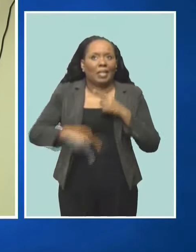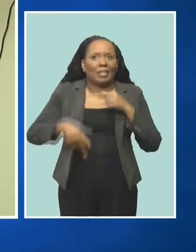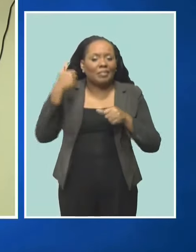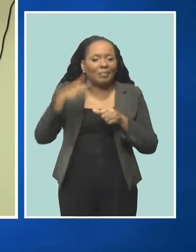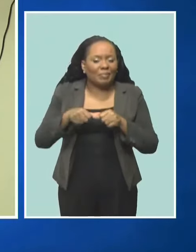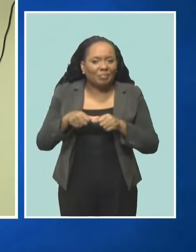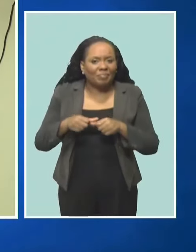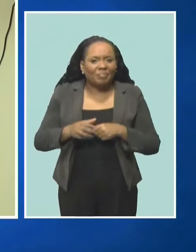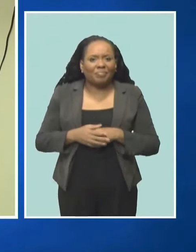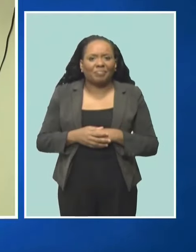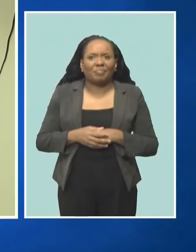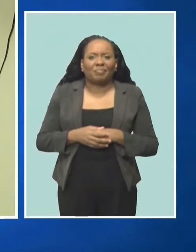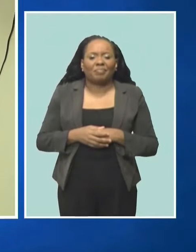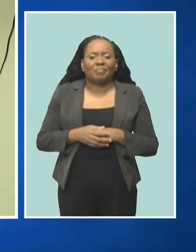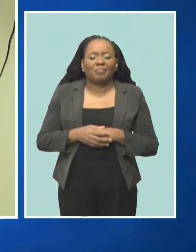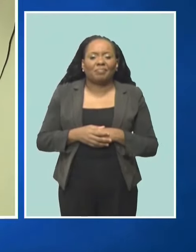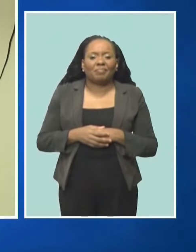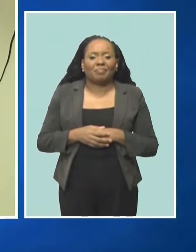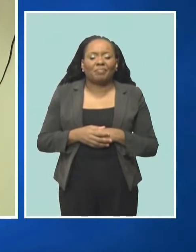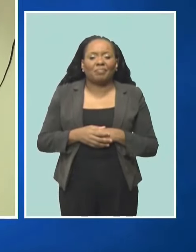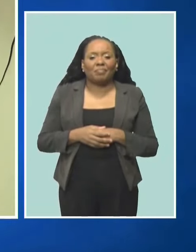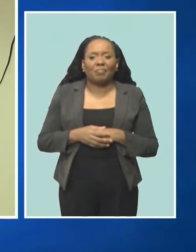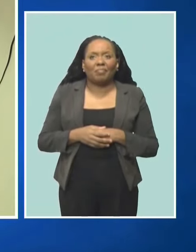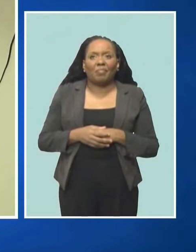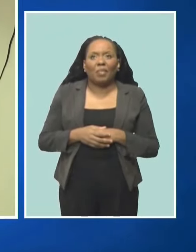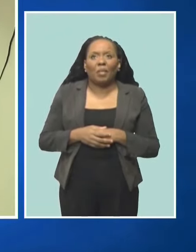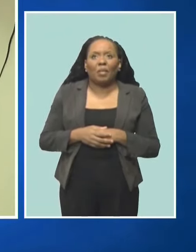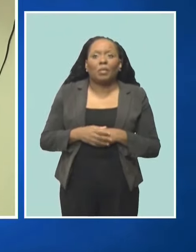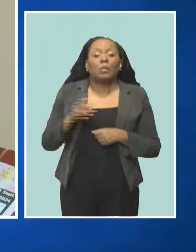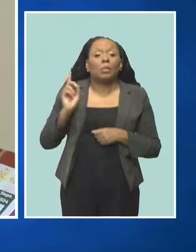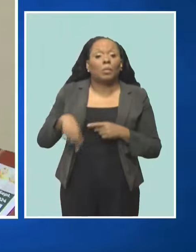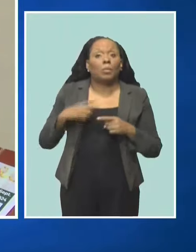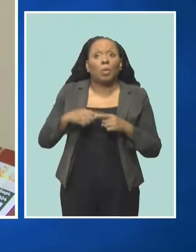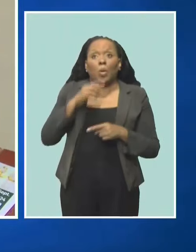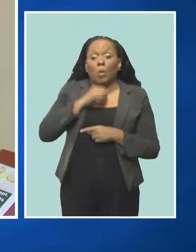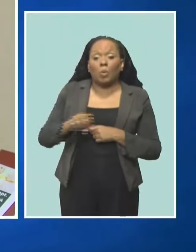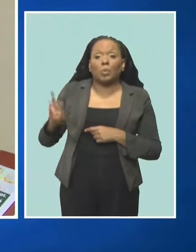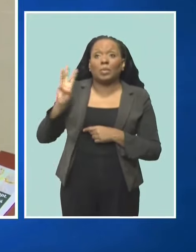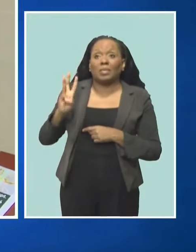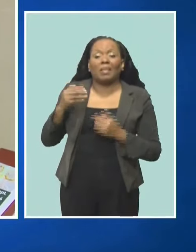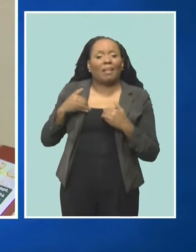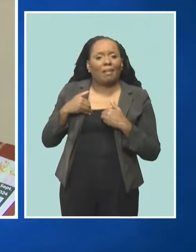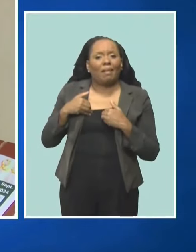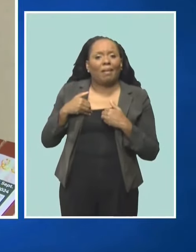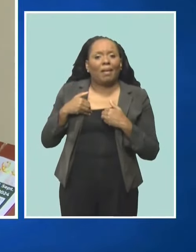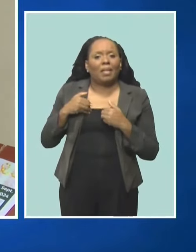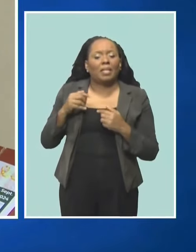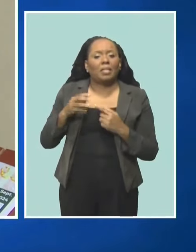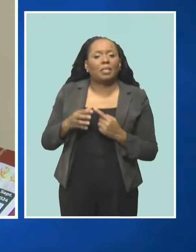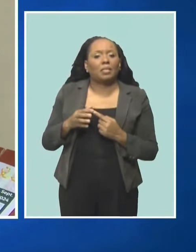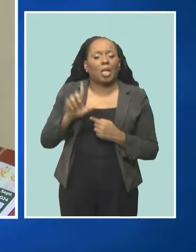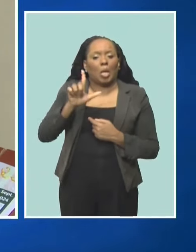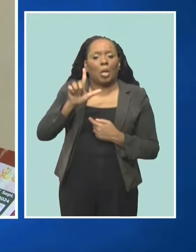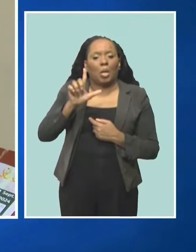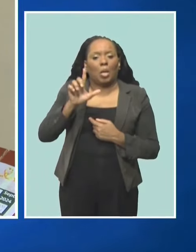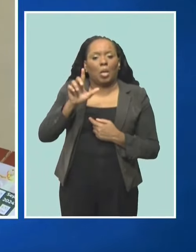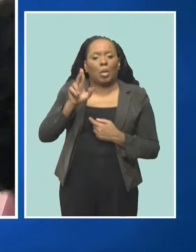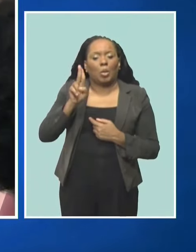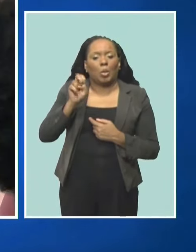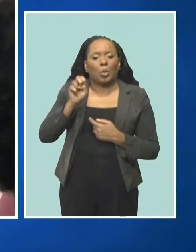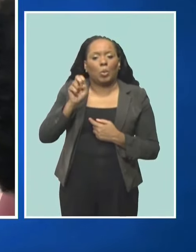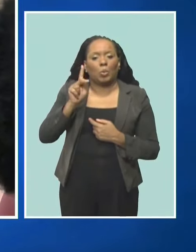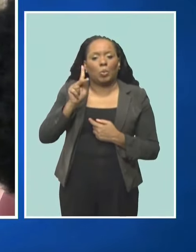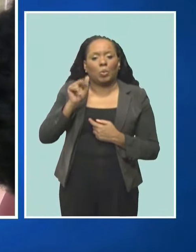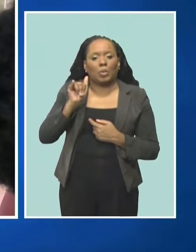Diagnosed with acute lymphoblastic leukemia at six years old and then again at age 12, Ms. David wants to make a